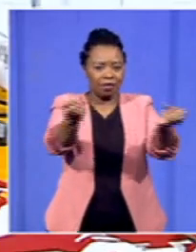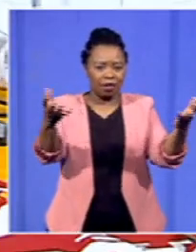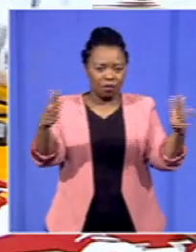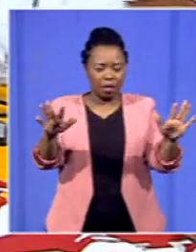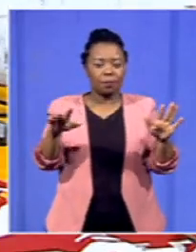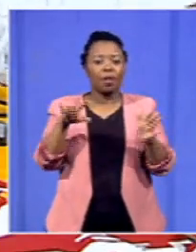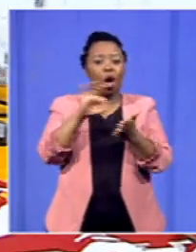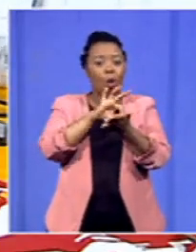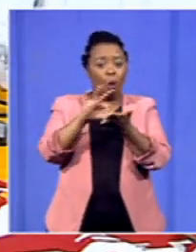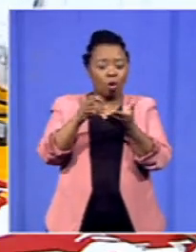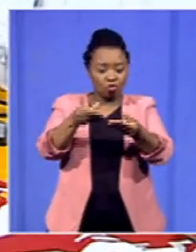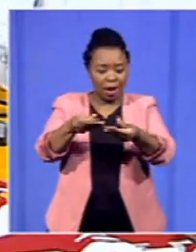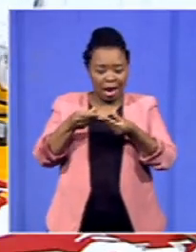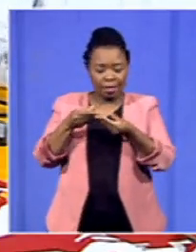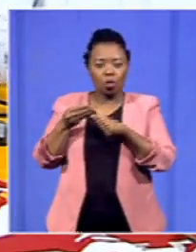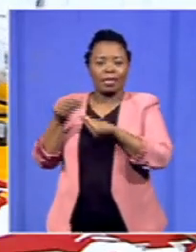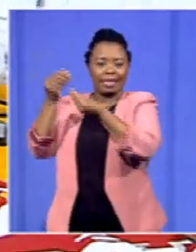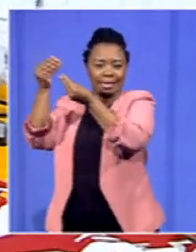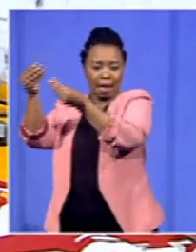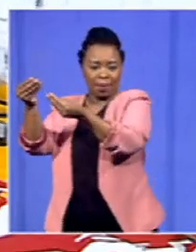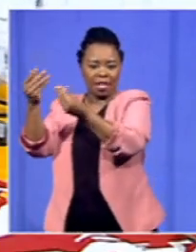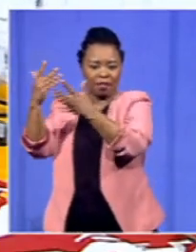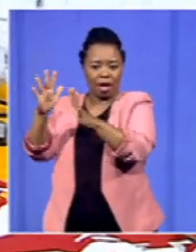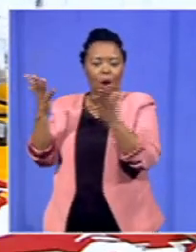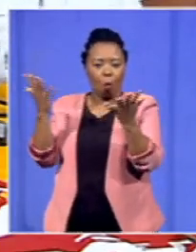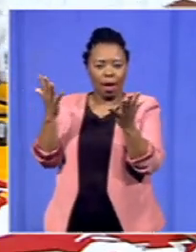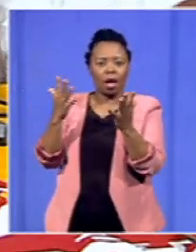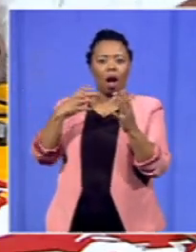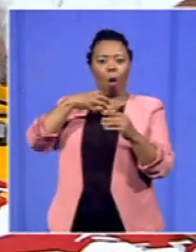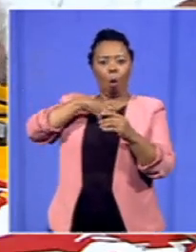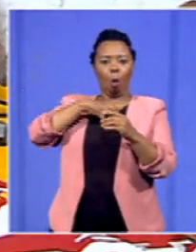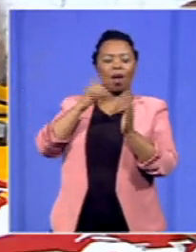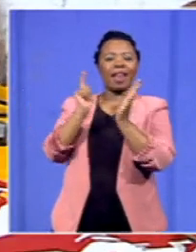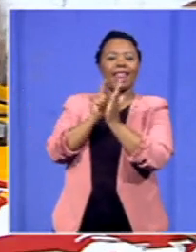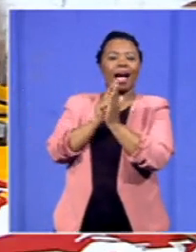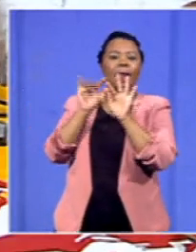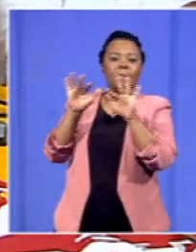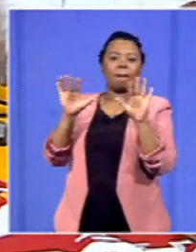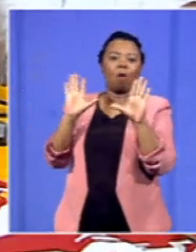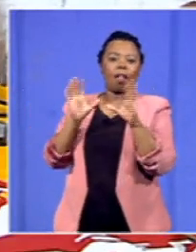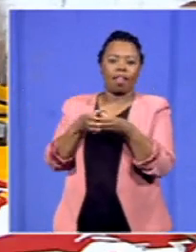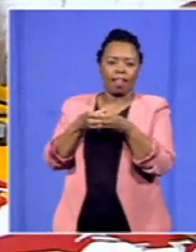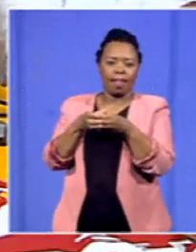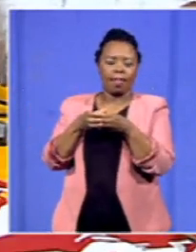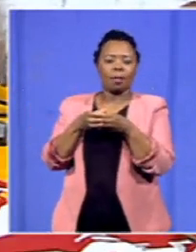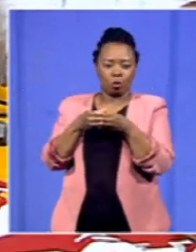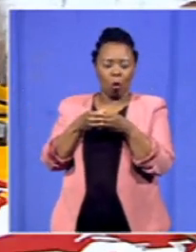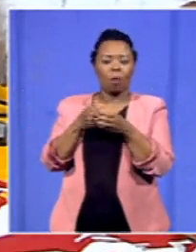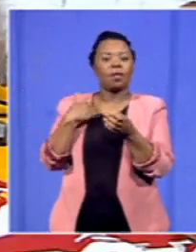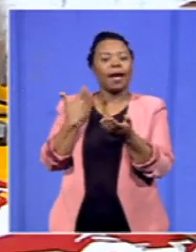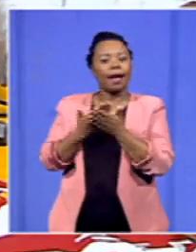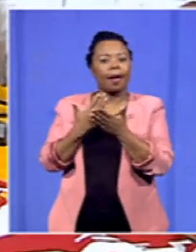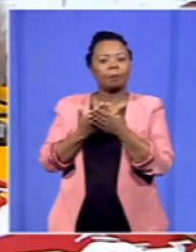contracts to our own you know legal people so that we can be able to one